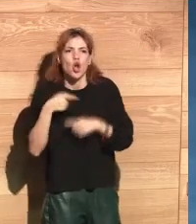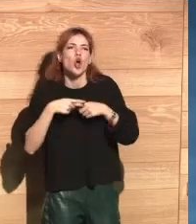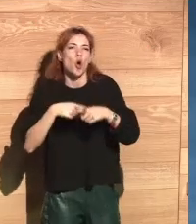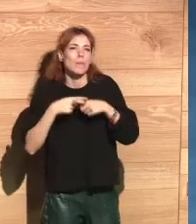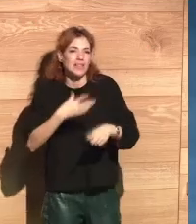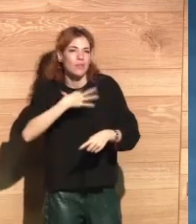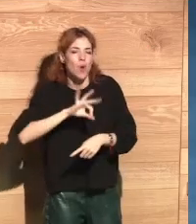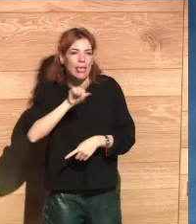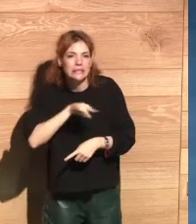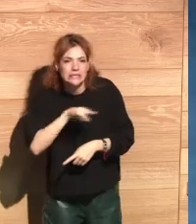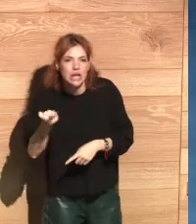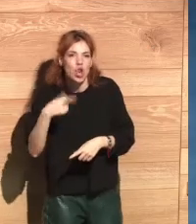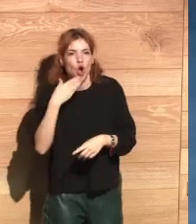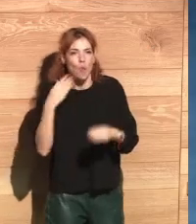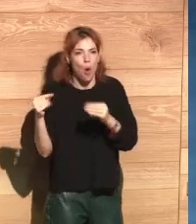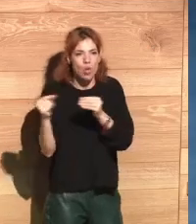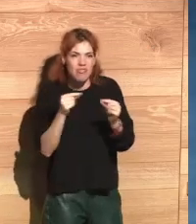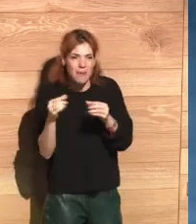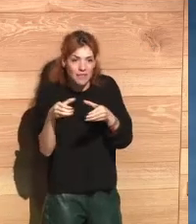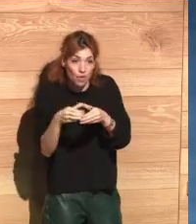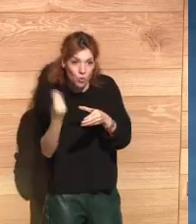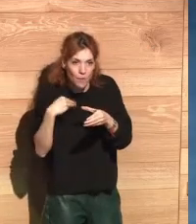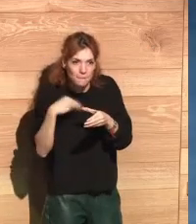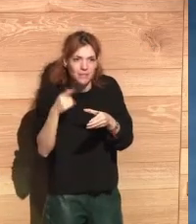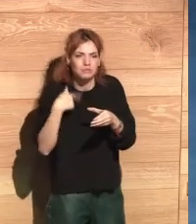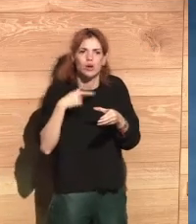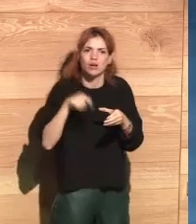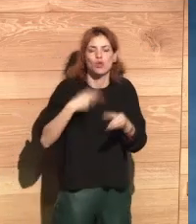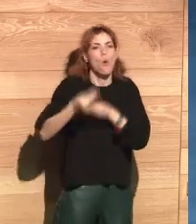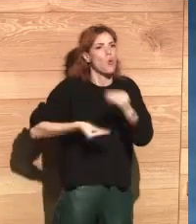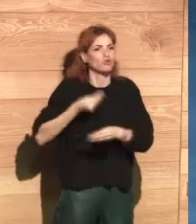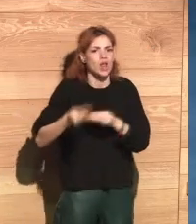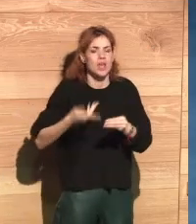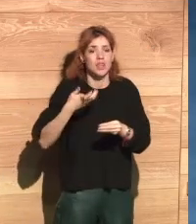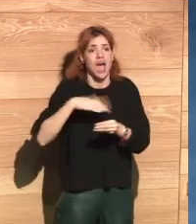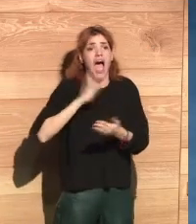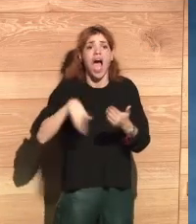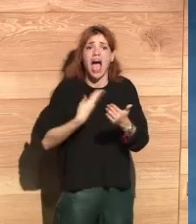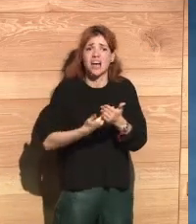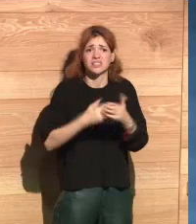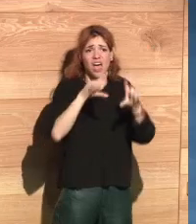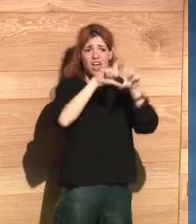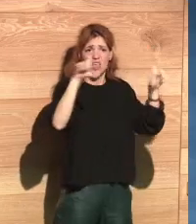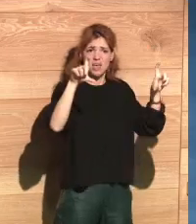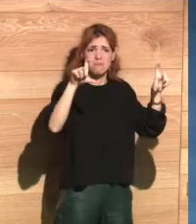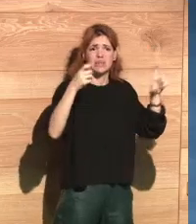what can be shared and what cannot be shared, etc. And I think this type of practices will become more